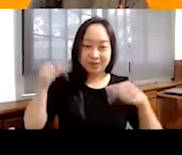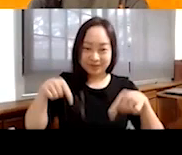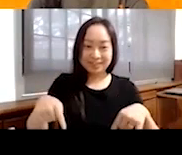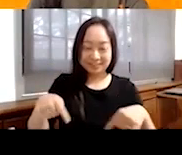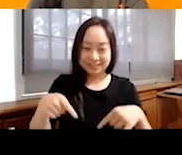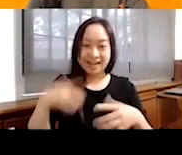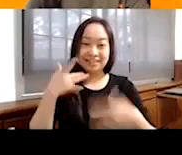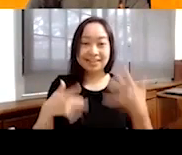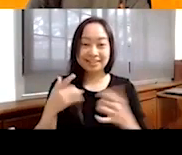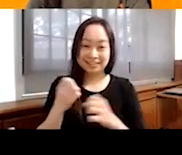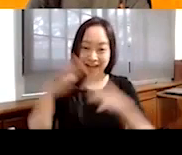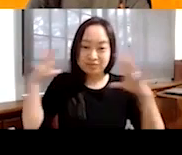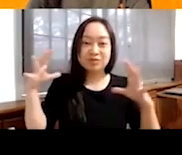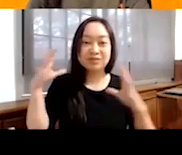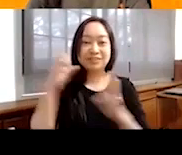session.